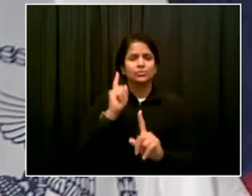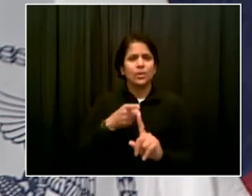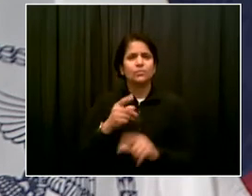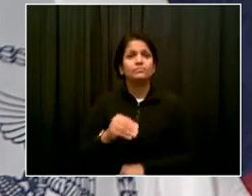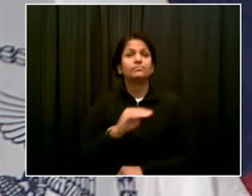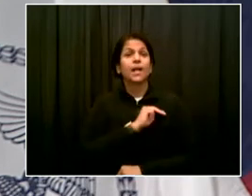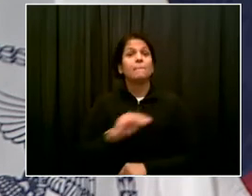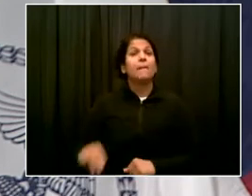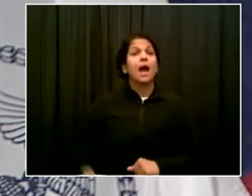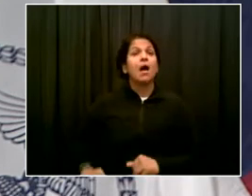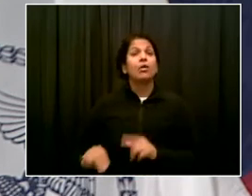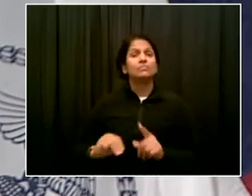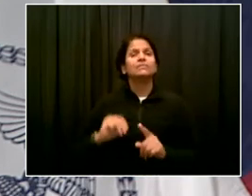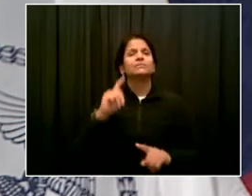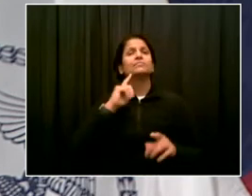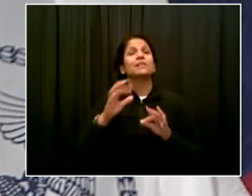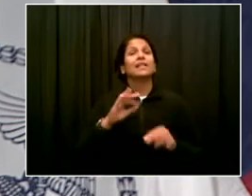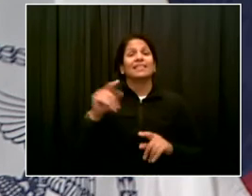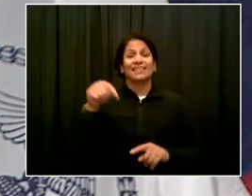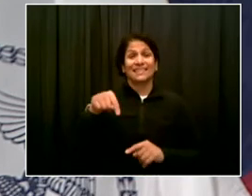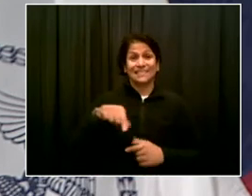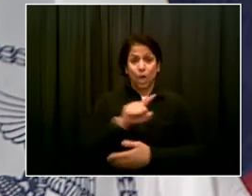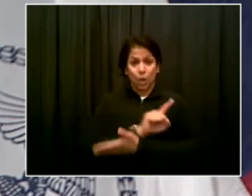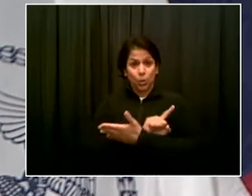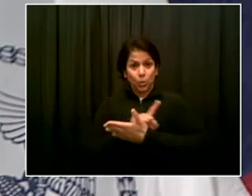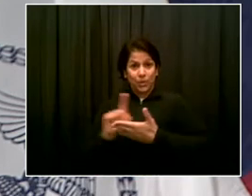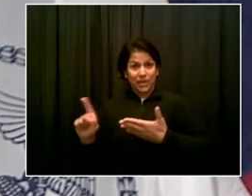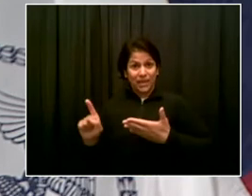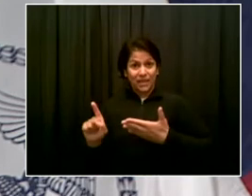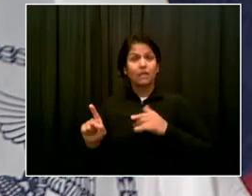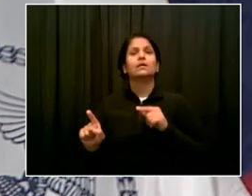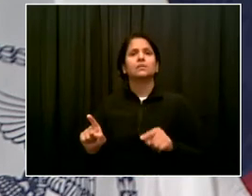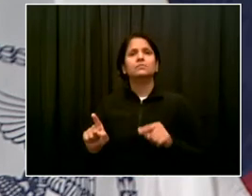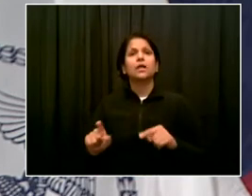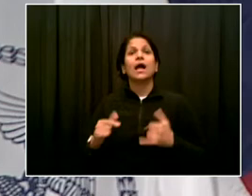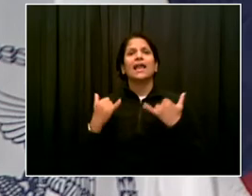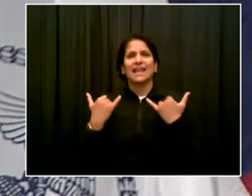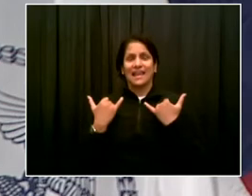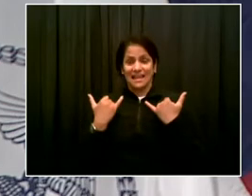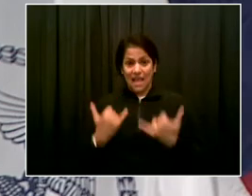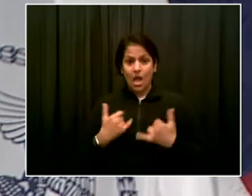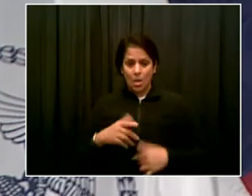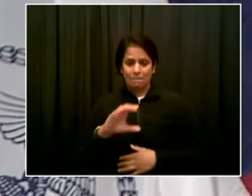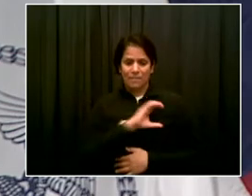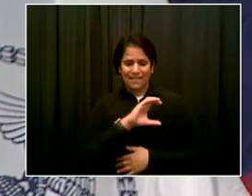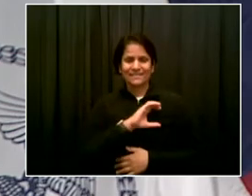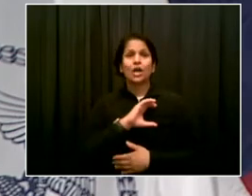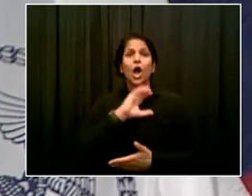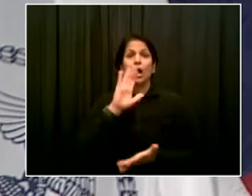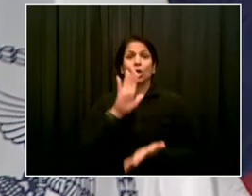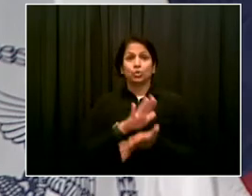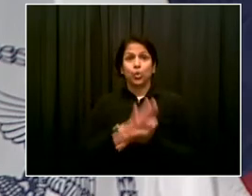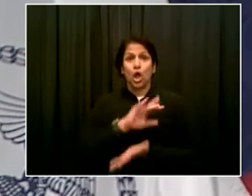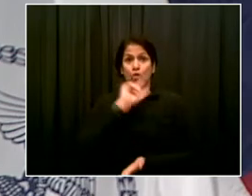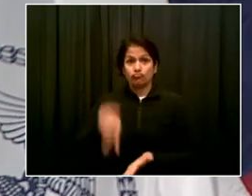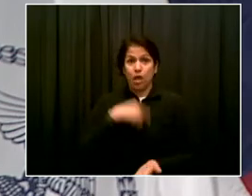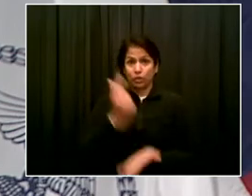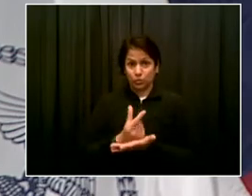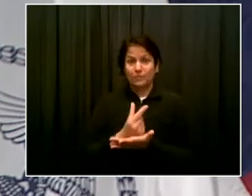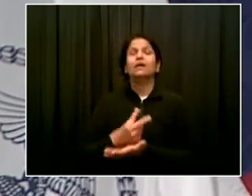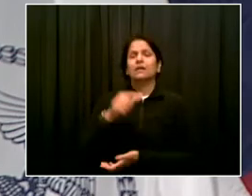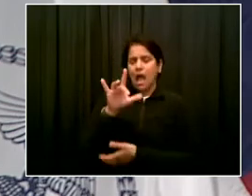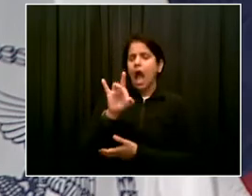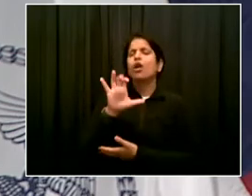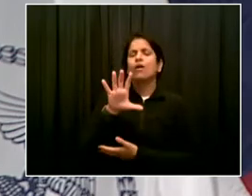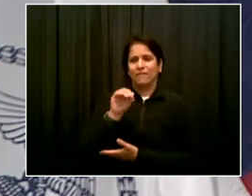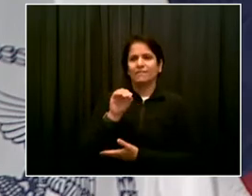That's going to help us a lot as we get ready for the summer. I think the size of NYPD is the